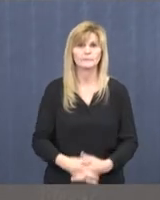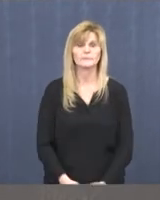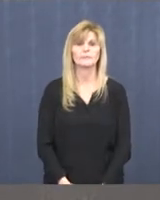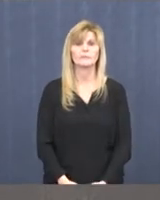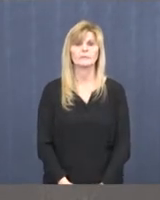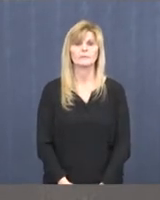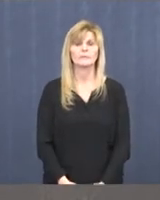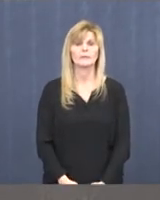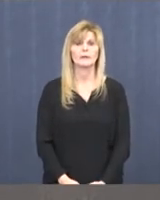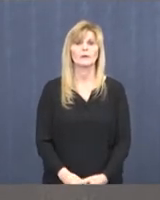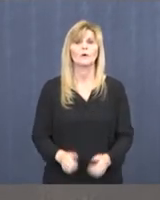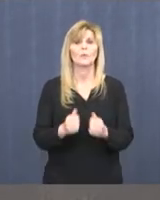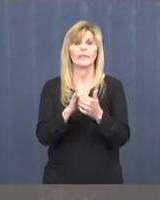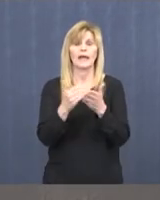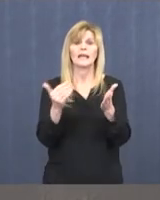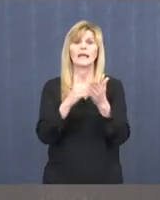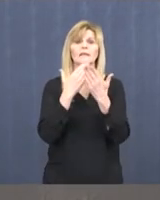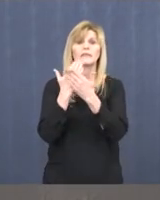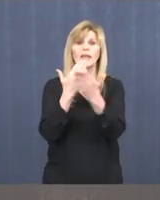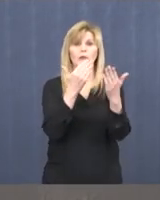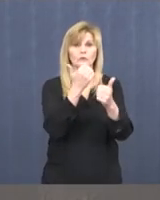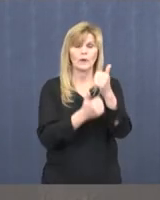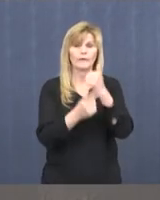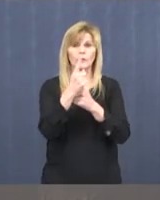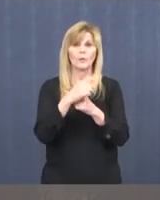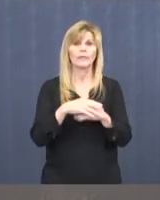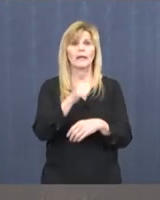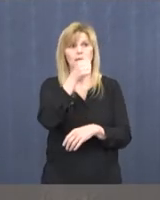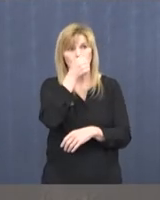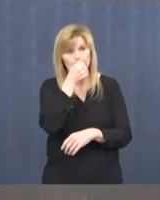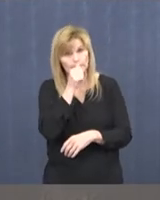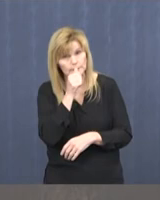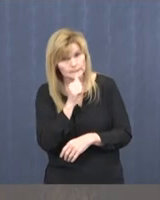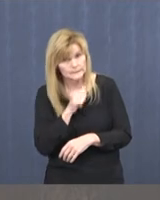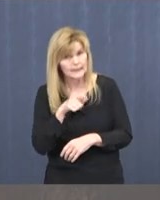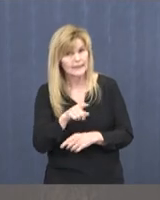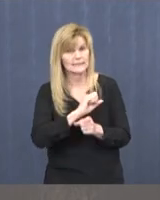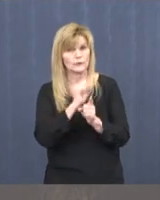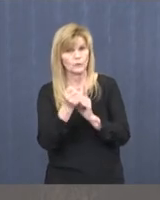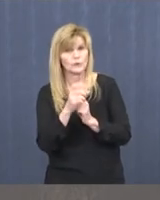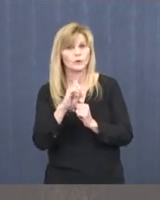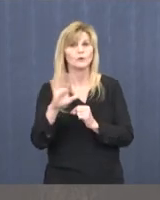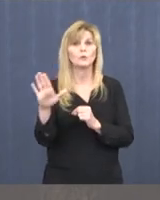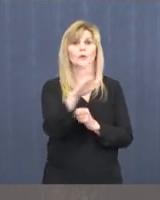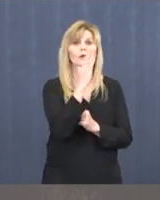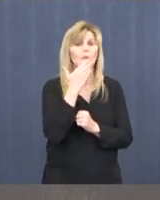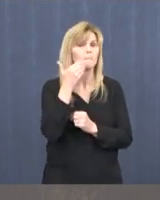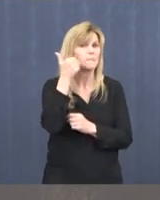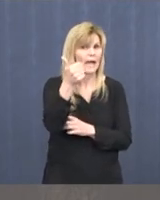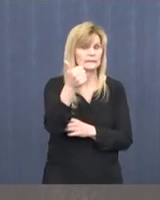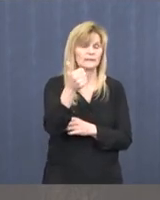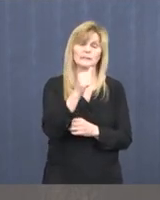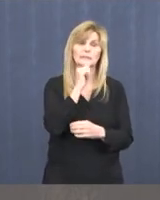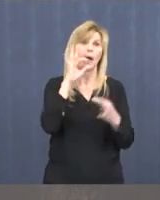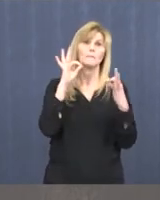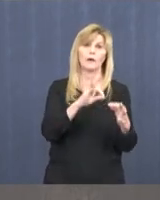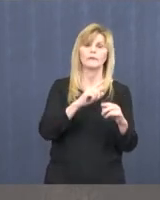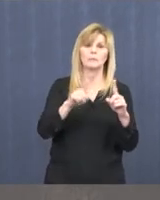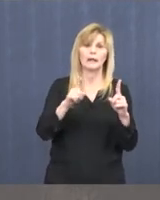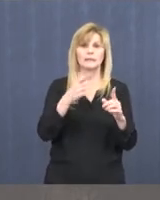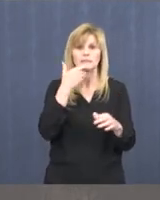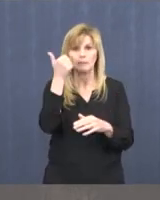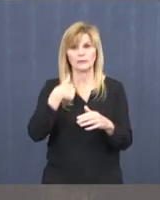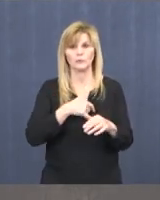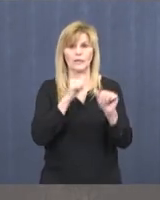With that, again, thank you to everyone that's tolerating this situation, doing your best with what is less than ideal. If you have any